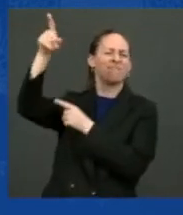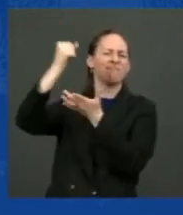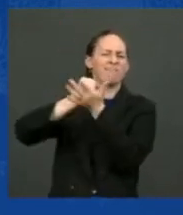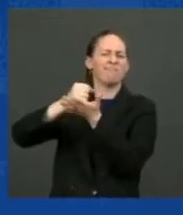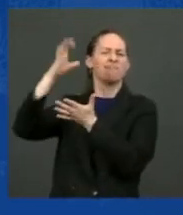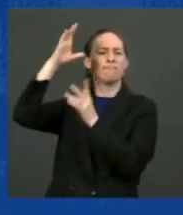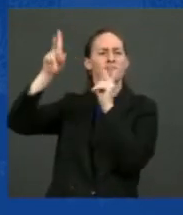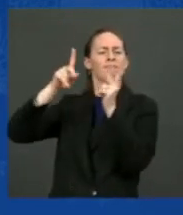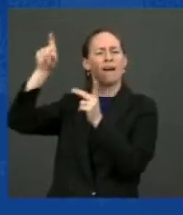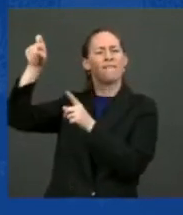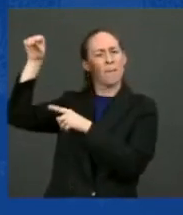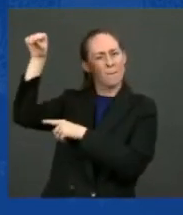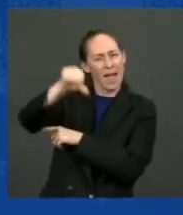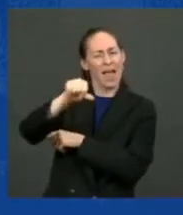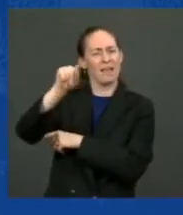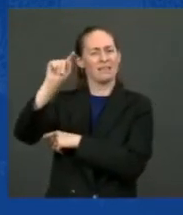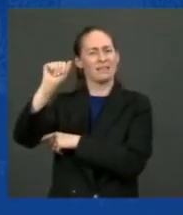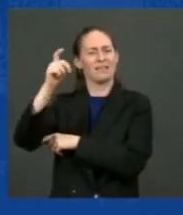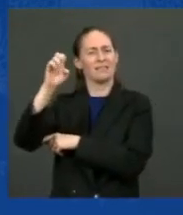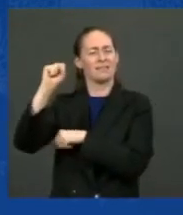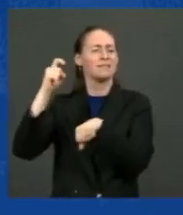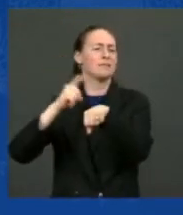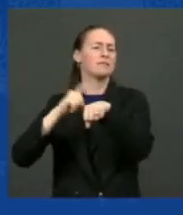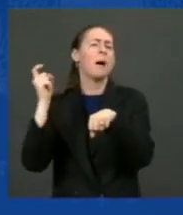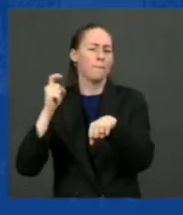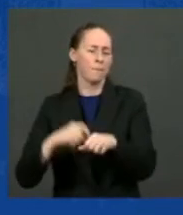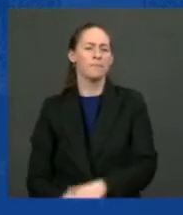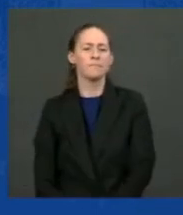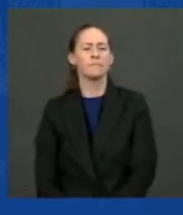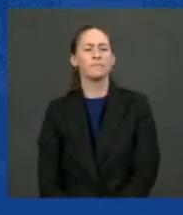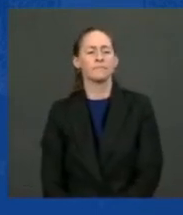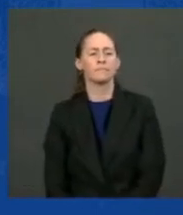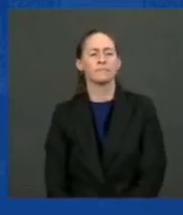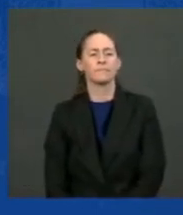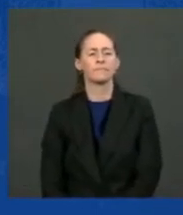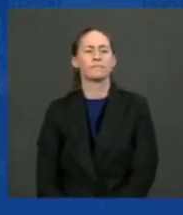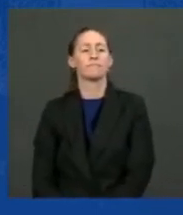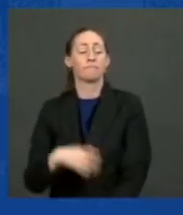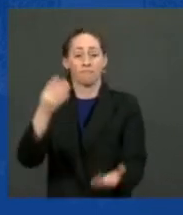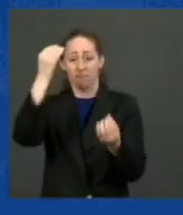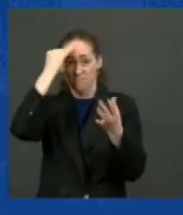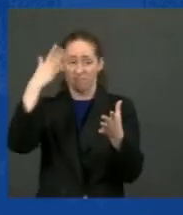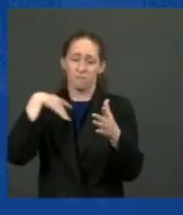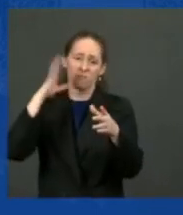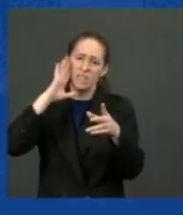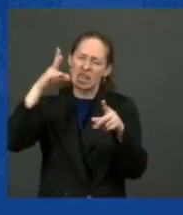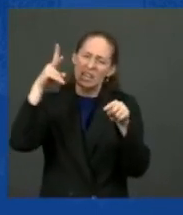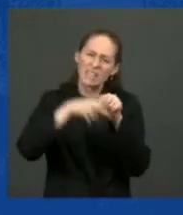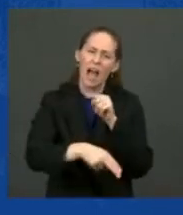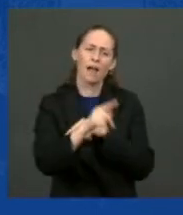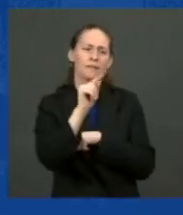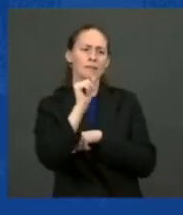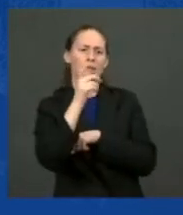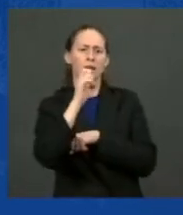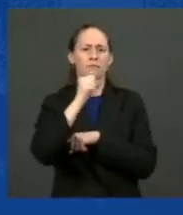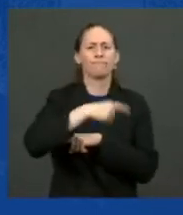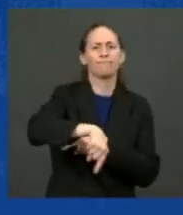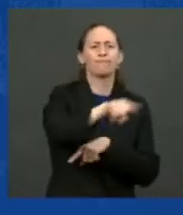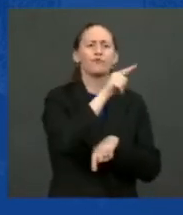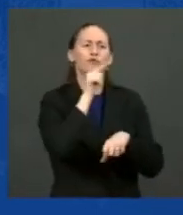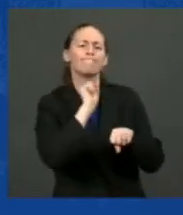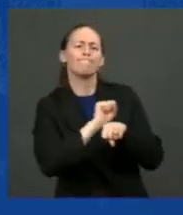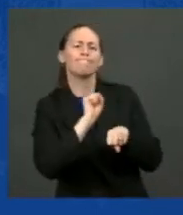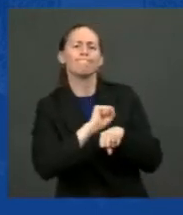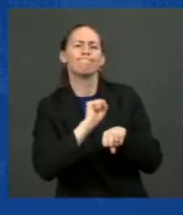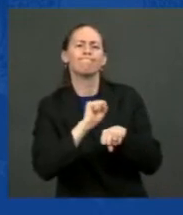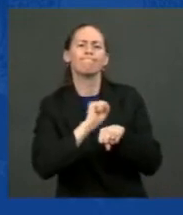As a matter of fact, significant portion of this plan cuts taxes from working people. And best of all, the cost of these